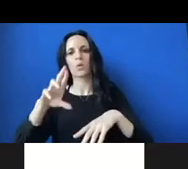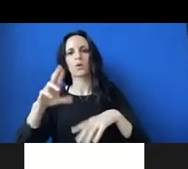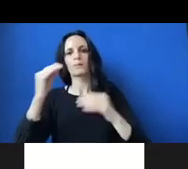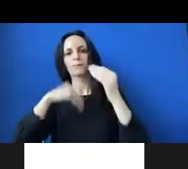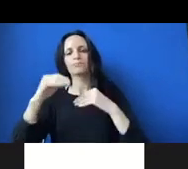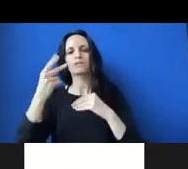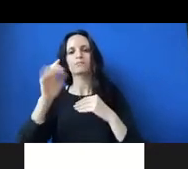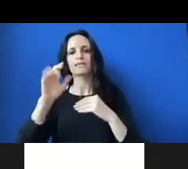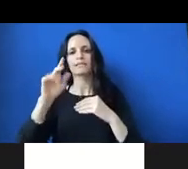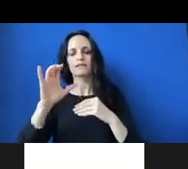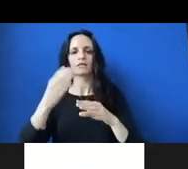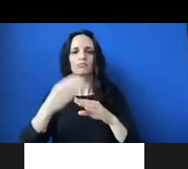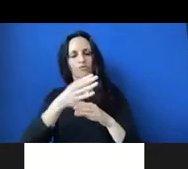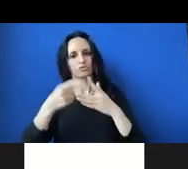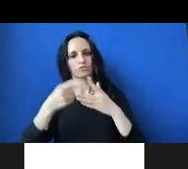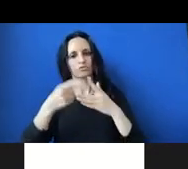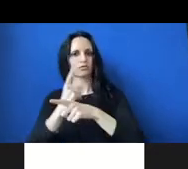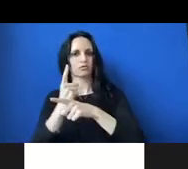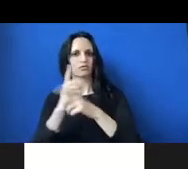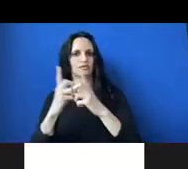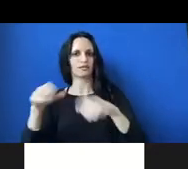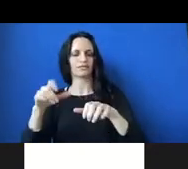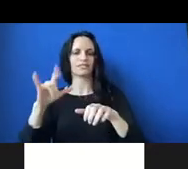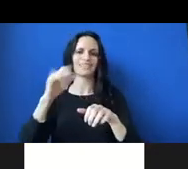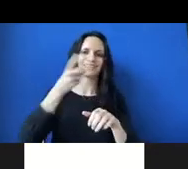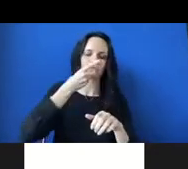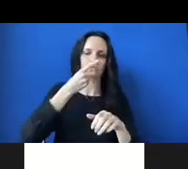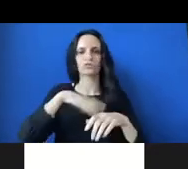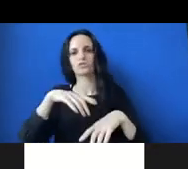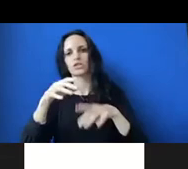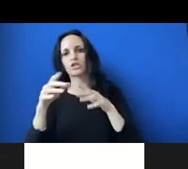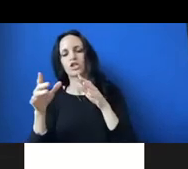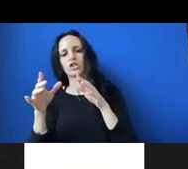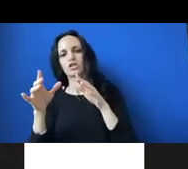intimate or typical date activities, like a dinner and drinks or a movie at home.